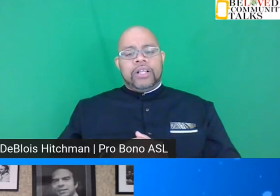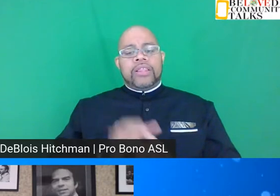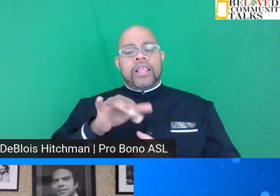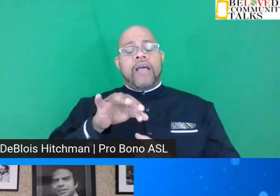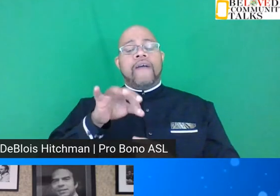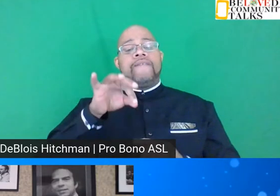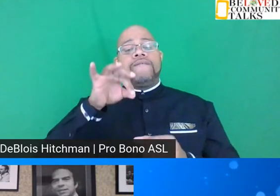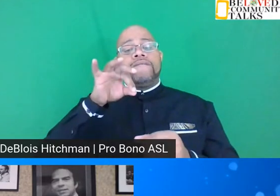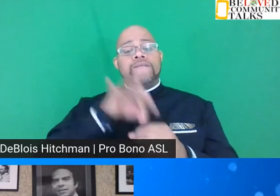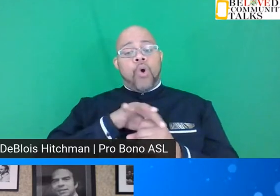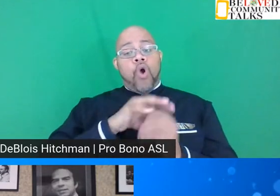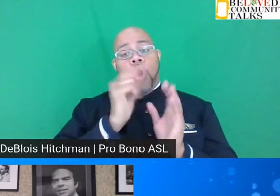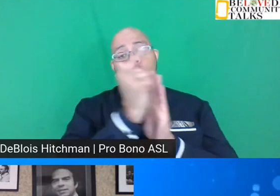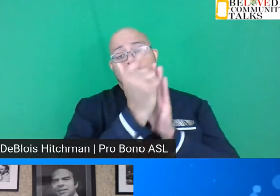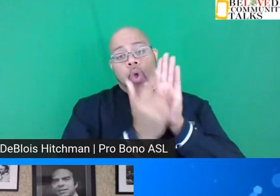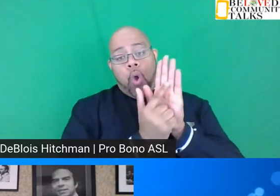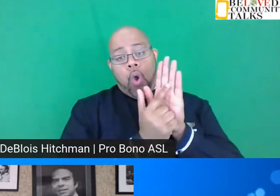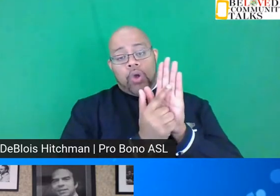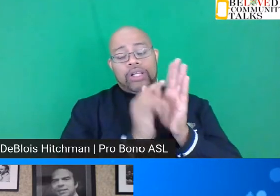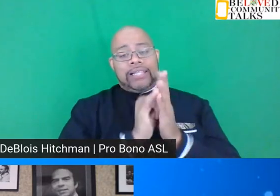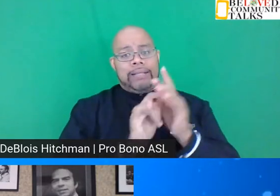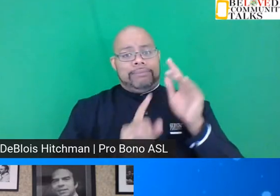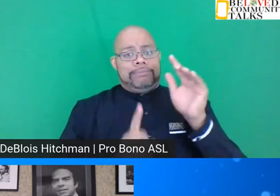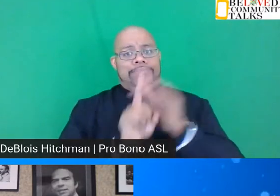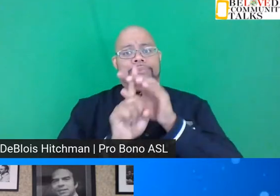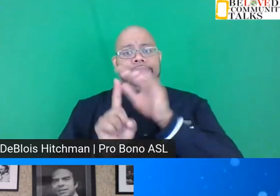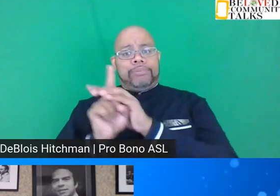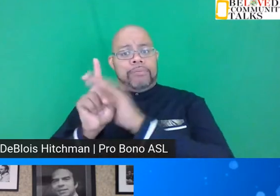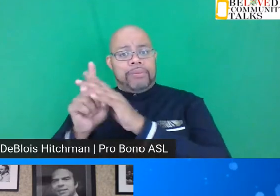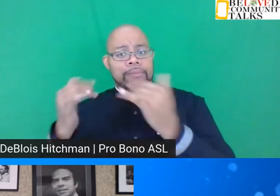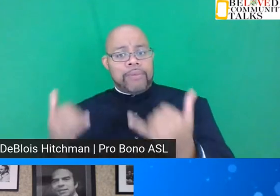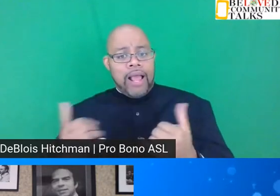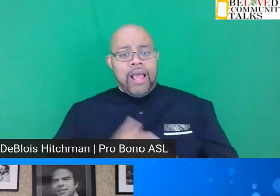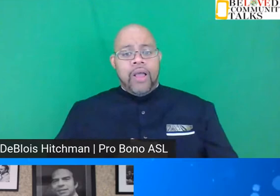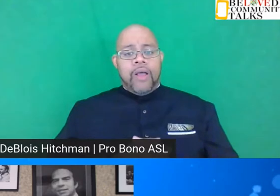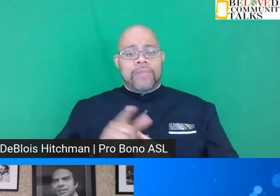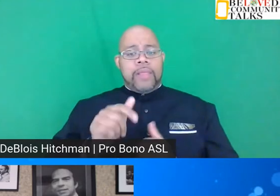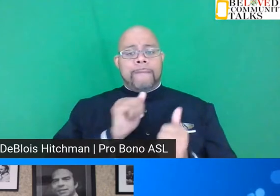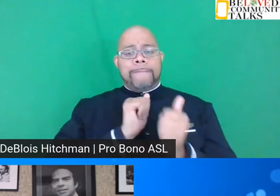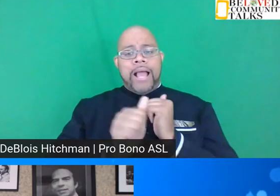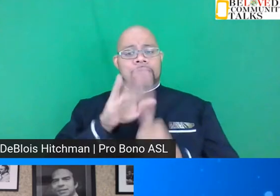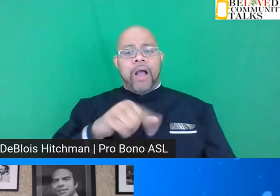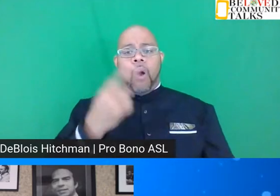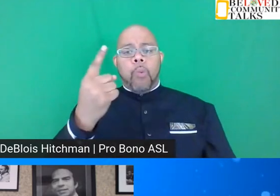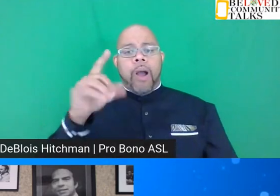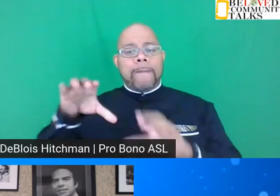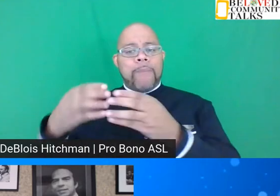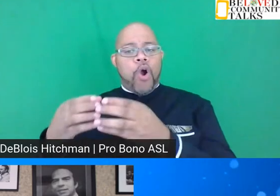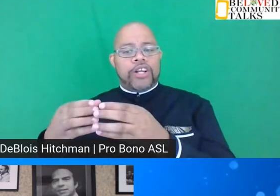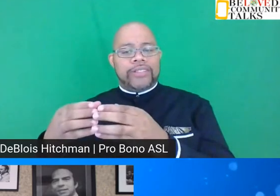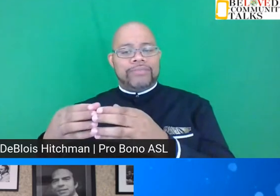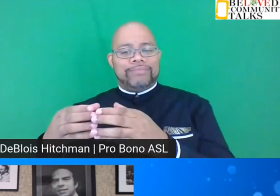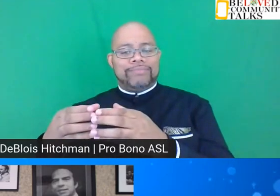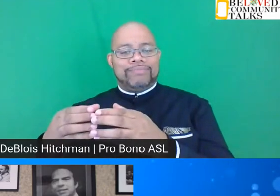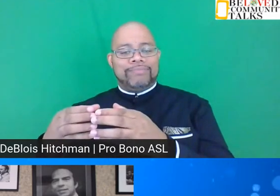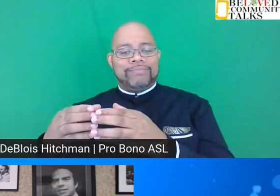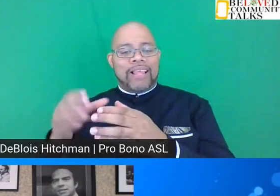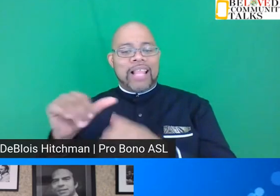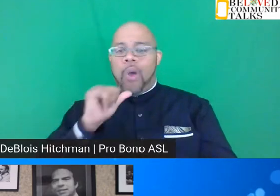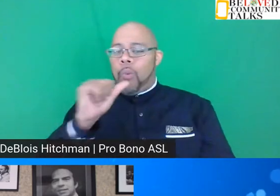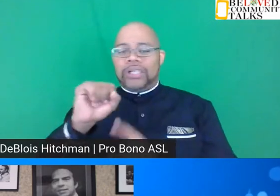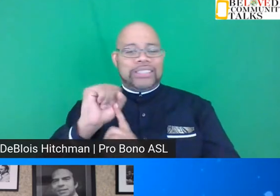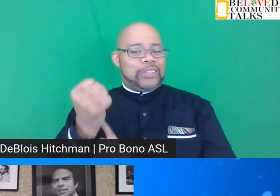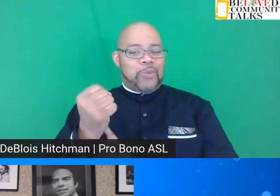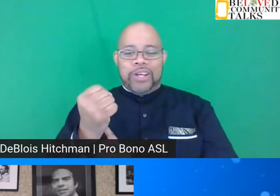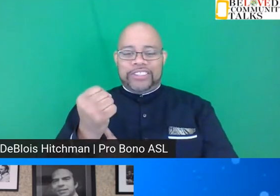the voting laws that are coming up now are being passed by one party. That wasn't the